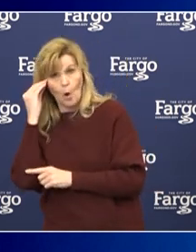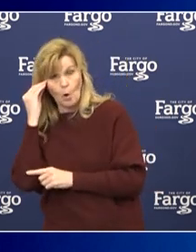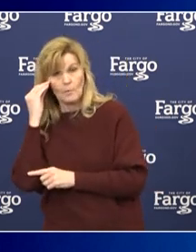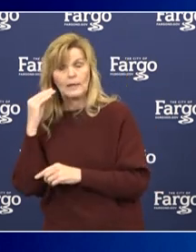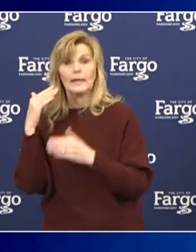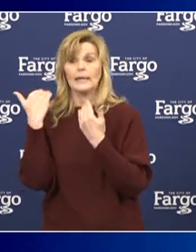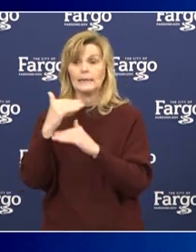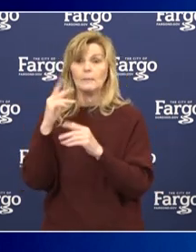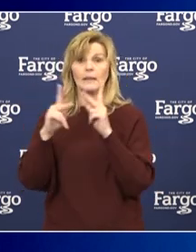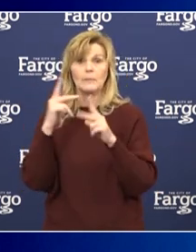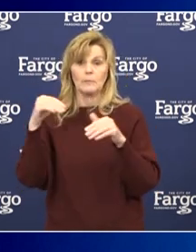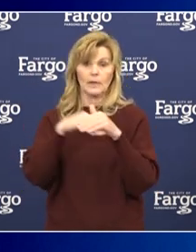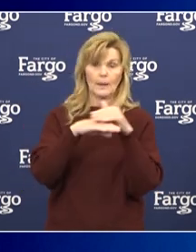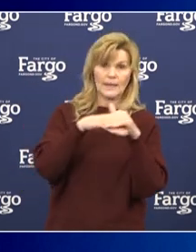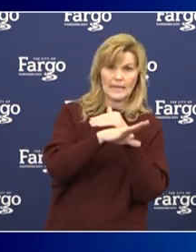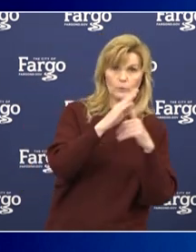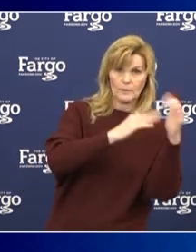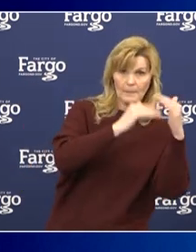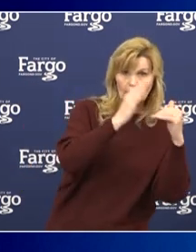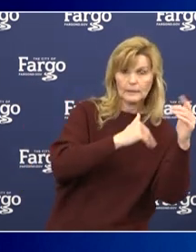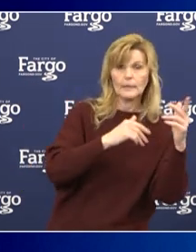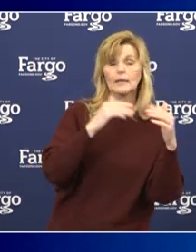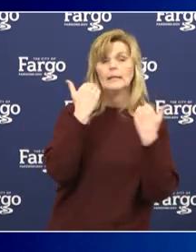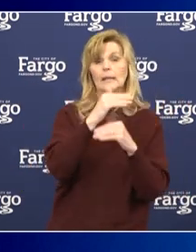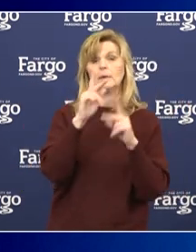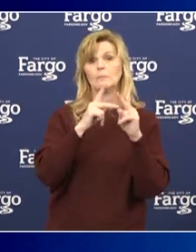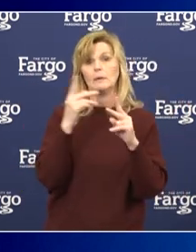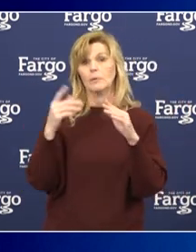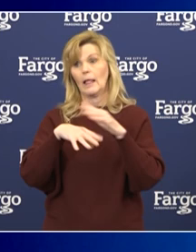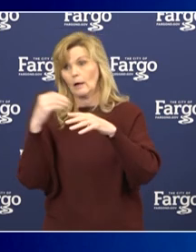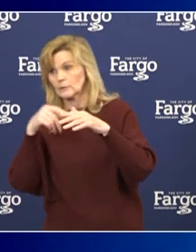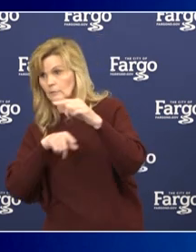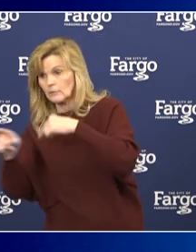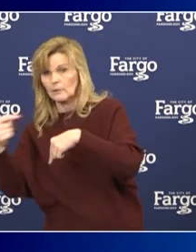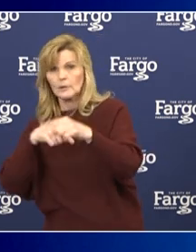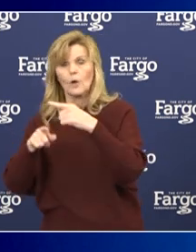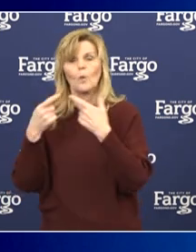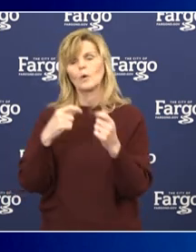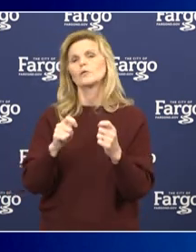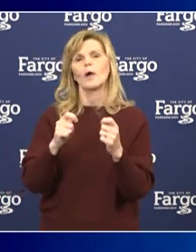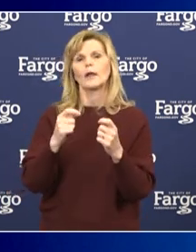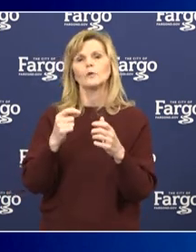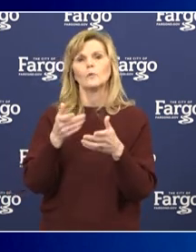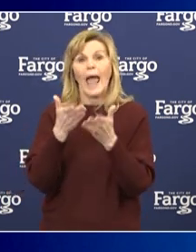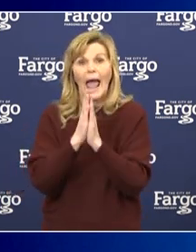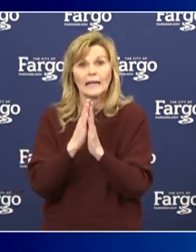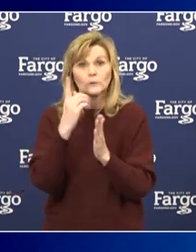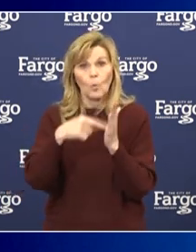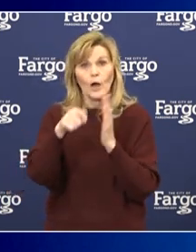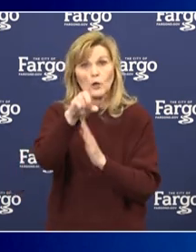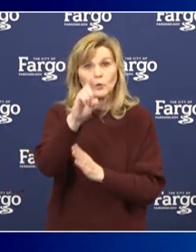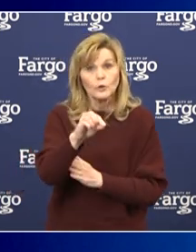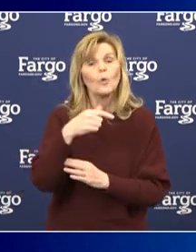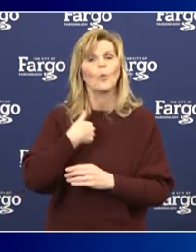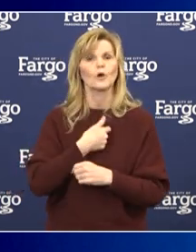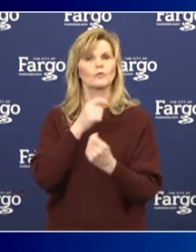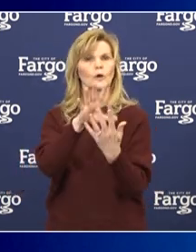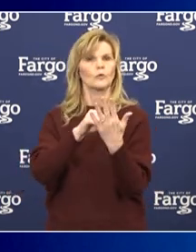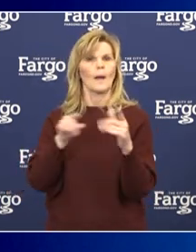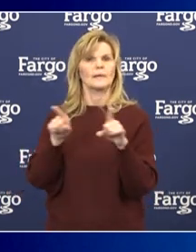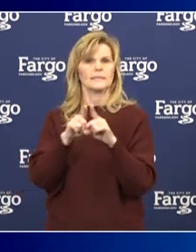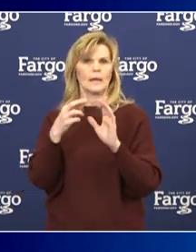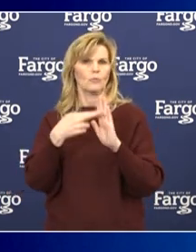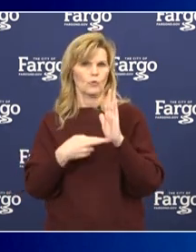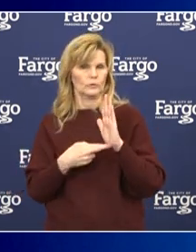traffic internally, limiting it externally. So we're trying to do our part to replicate what we're asking you to do. The Cass County Jail has been in the news lately.